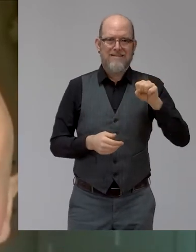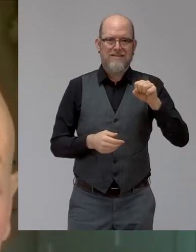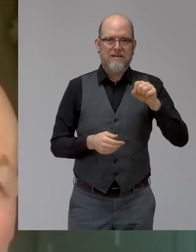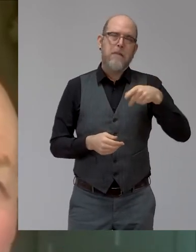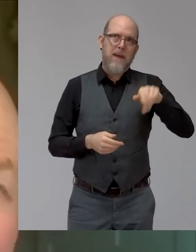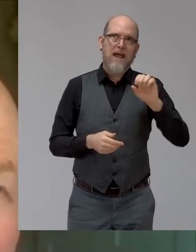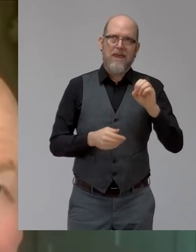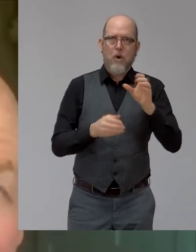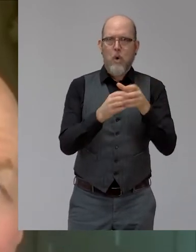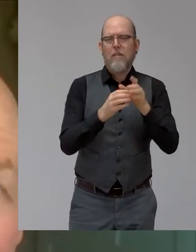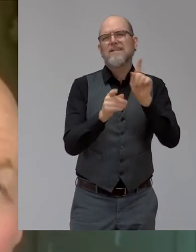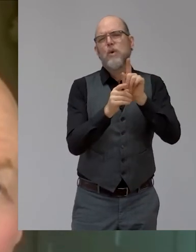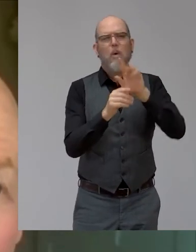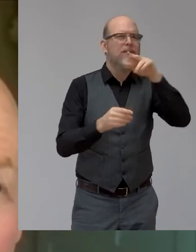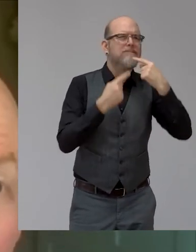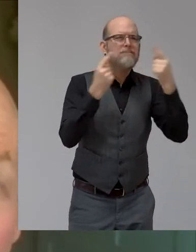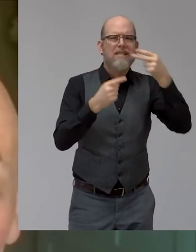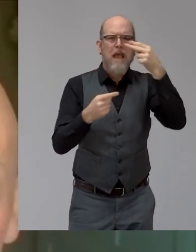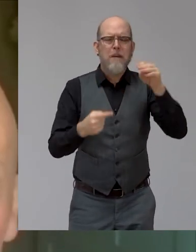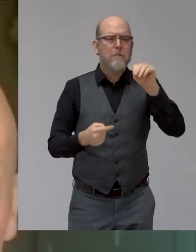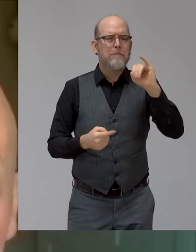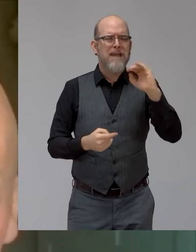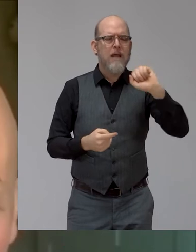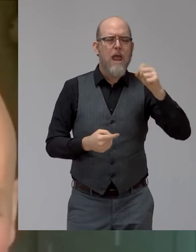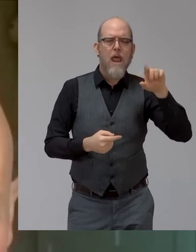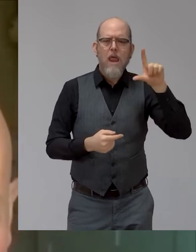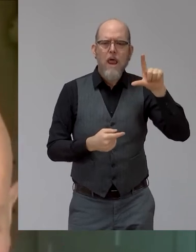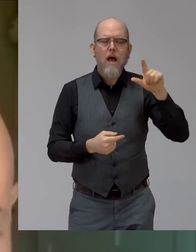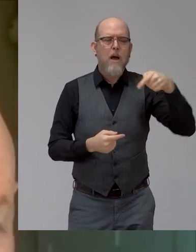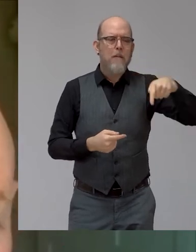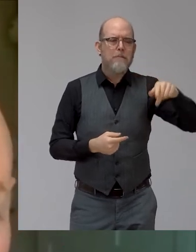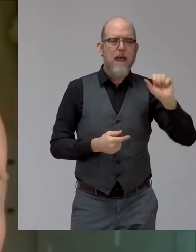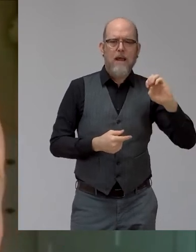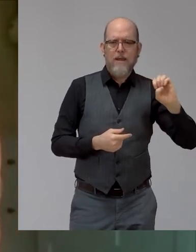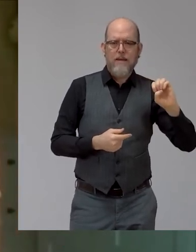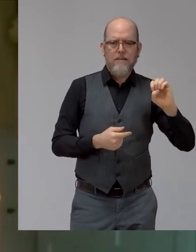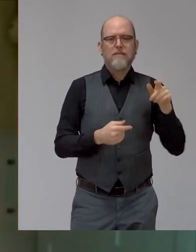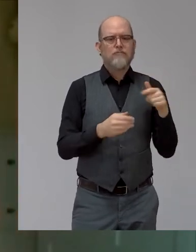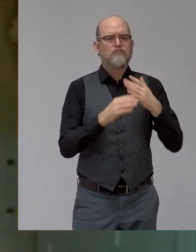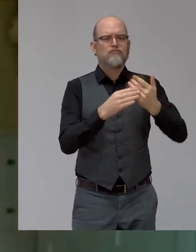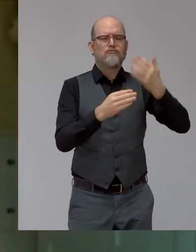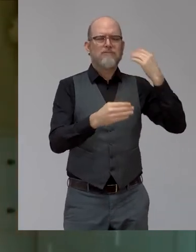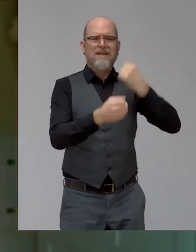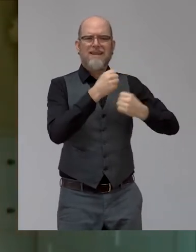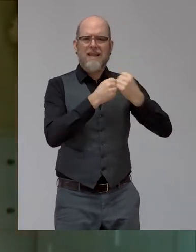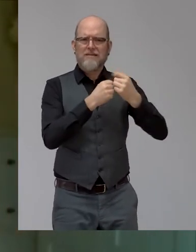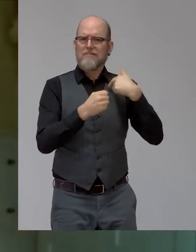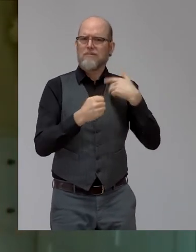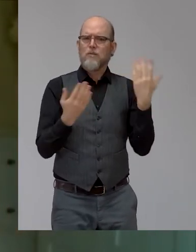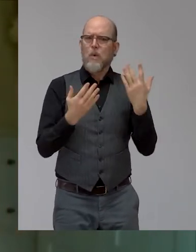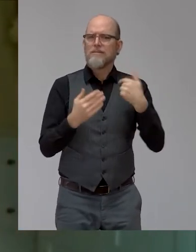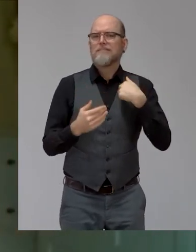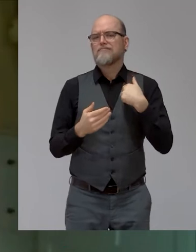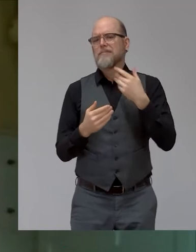years ago, I was doing something that probably a lot of CEOs do, and that's go skiing. And